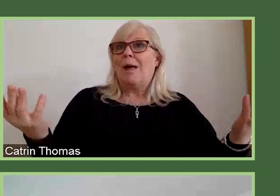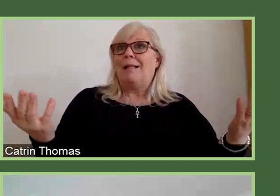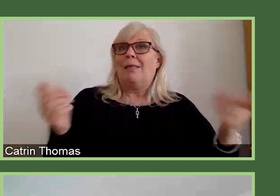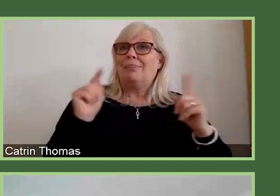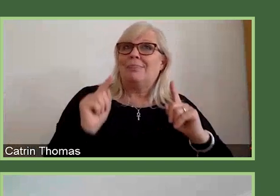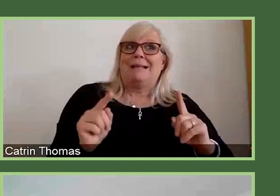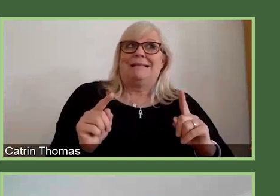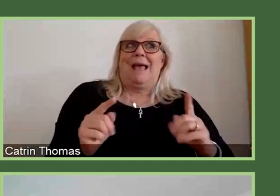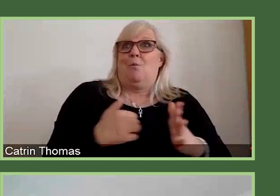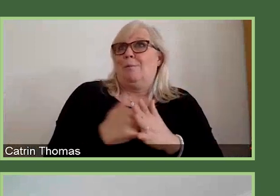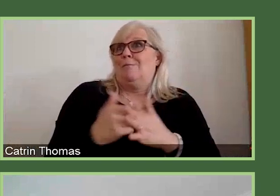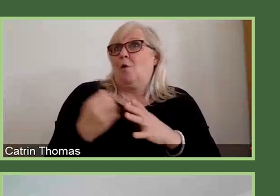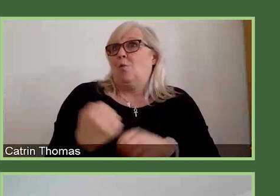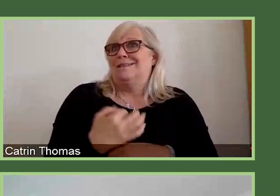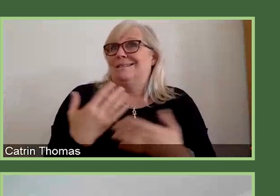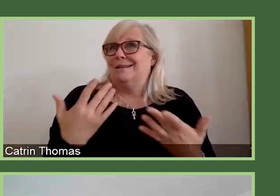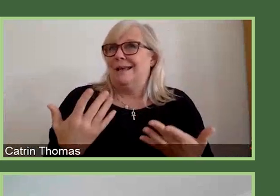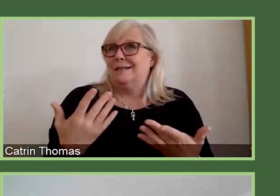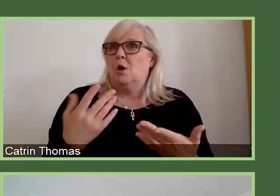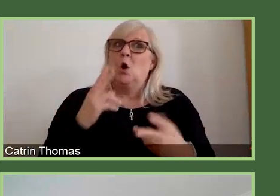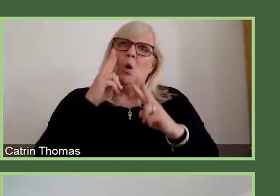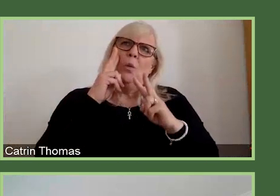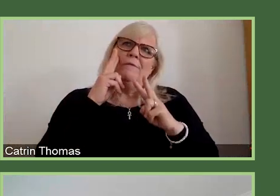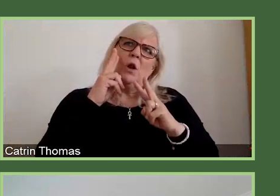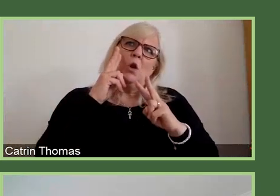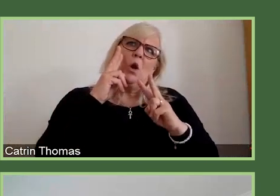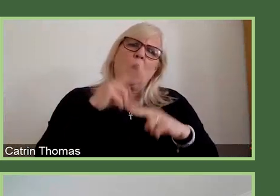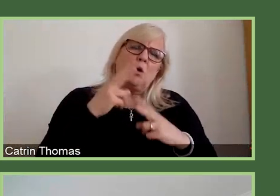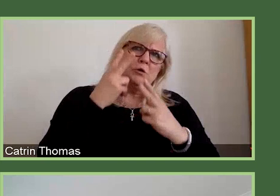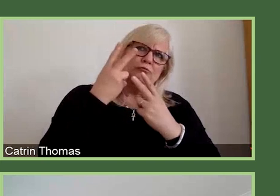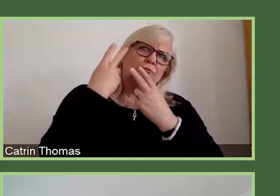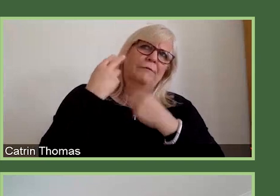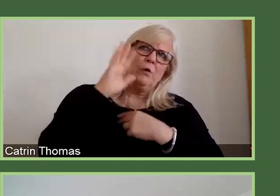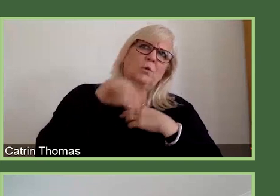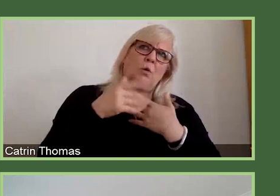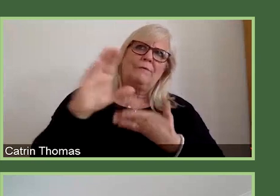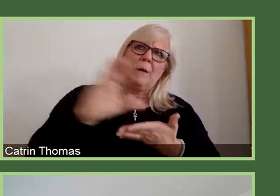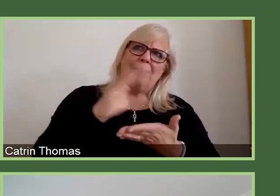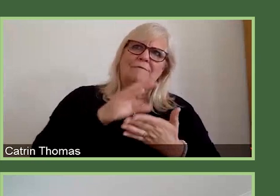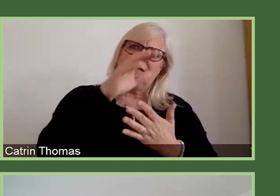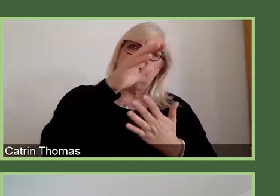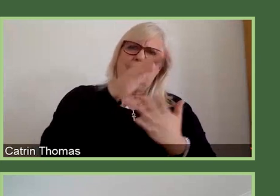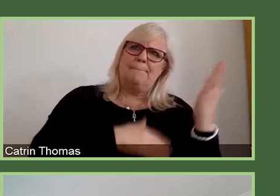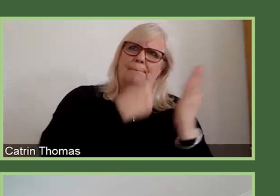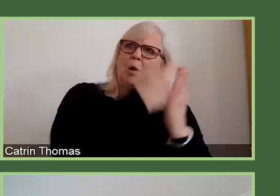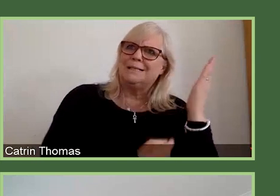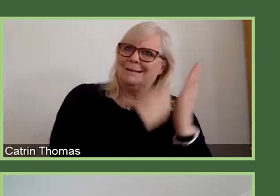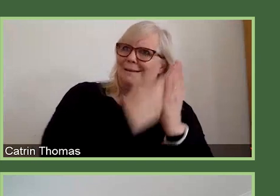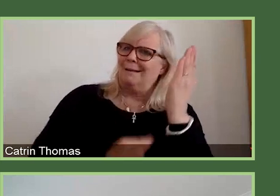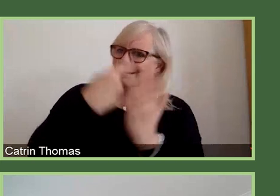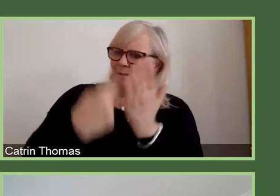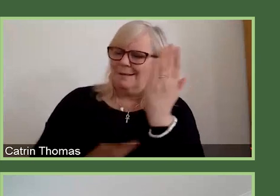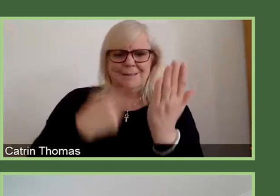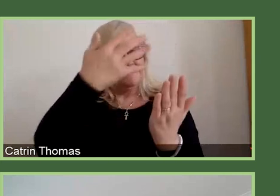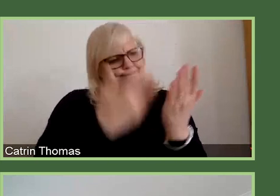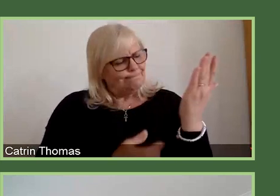funding related policies that we currently have to see whether they are still fit